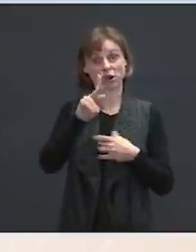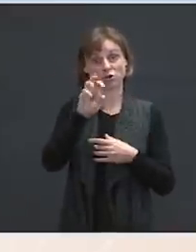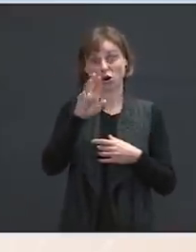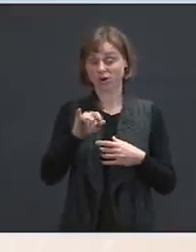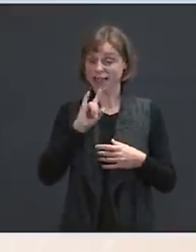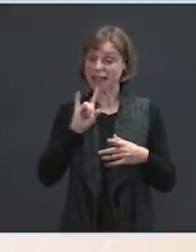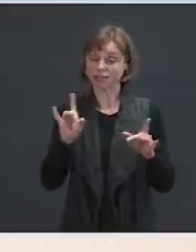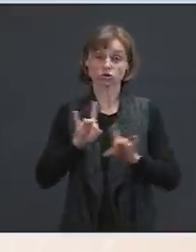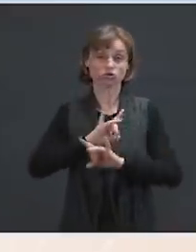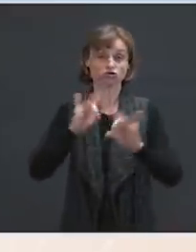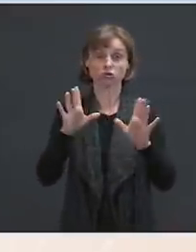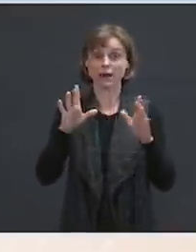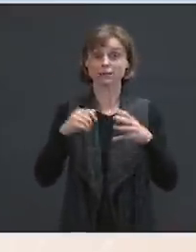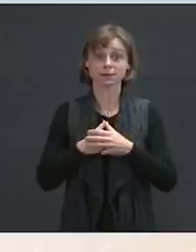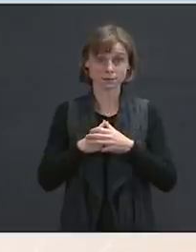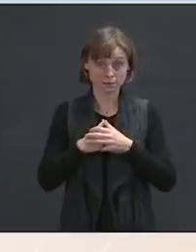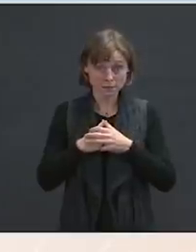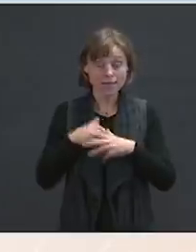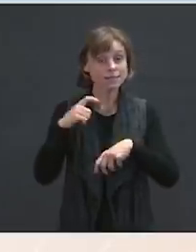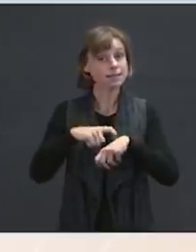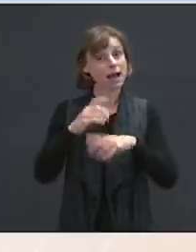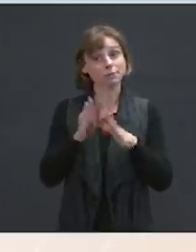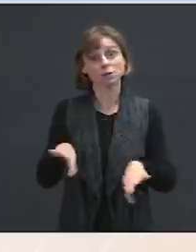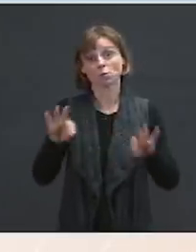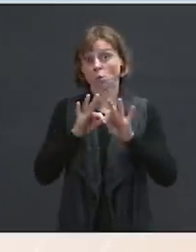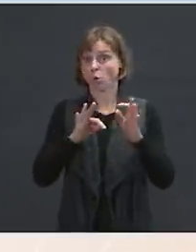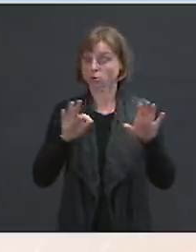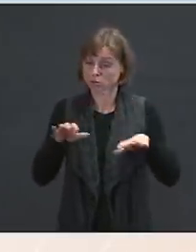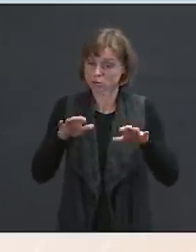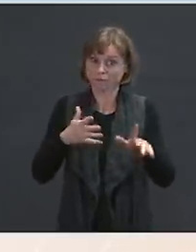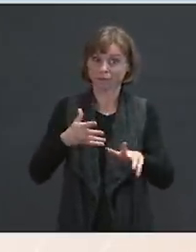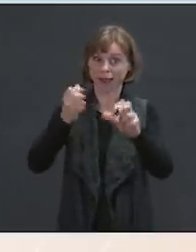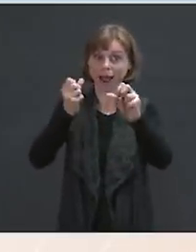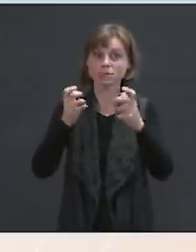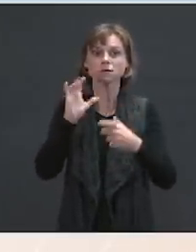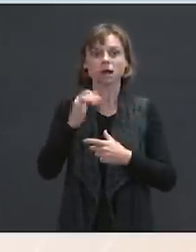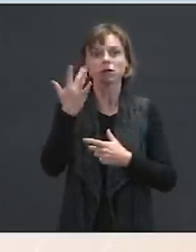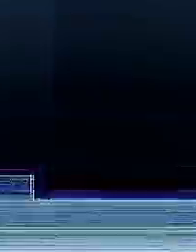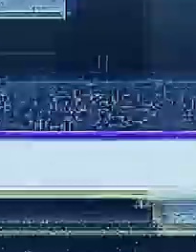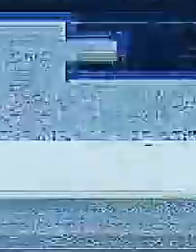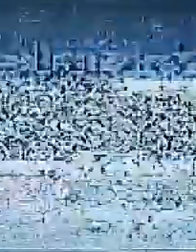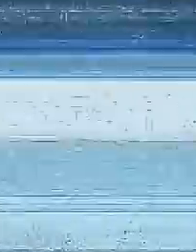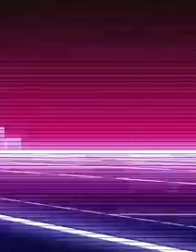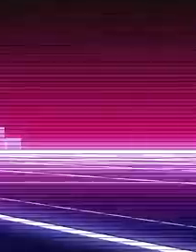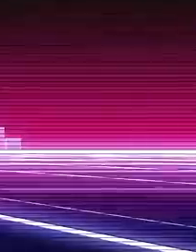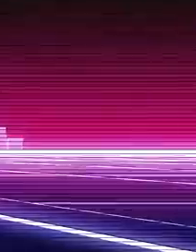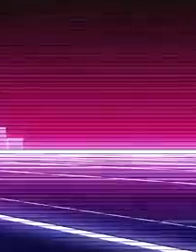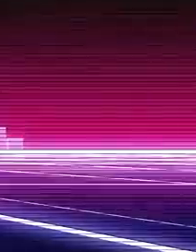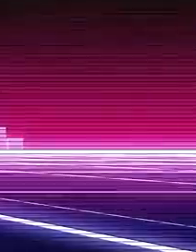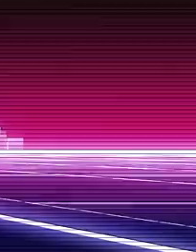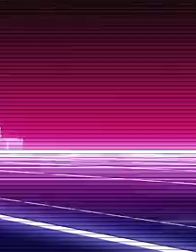that time is of the essence. We need to act quickly. And that's why climate is a key part of his agenda. quite